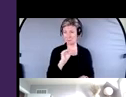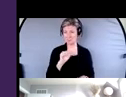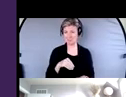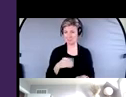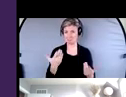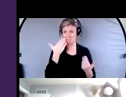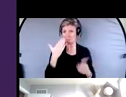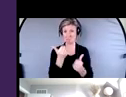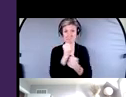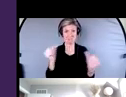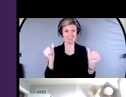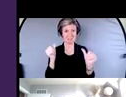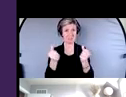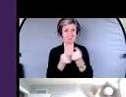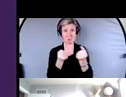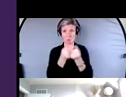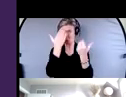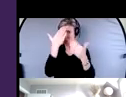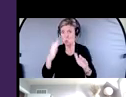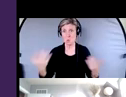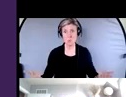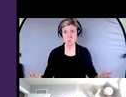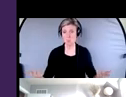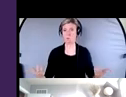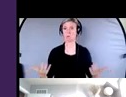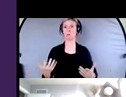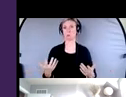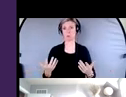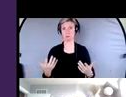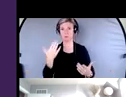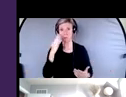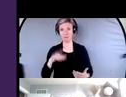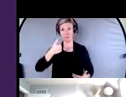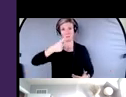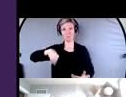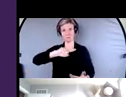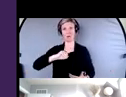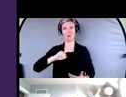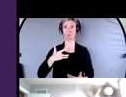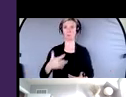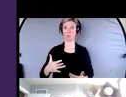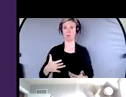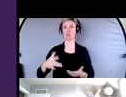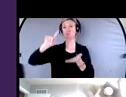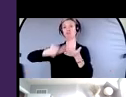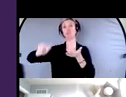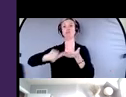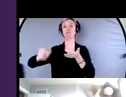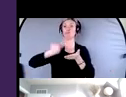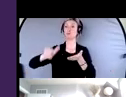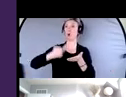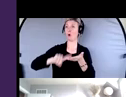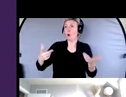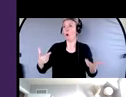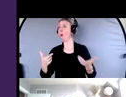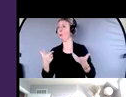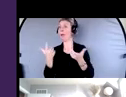times we're very reactive individuals. As a population, we don't go to seek information until we absolutely need it. However,